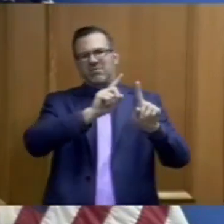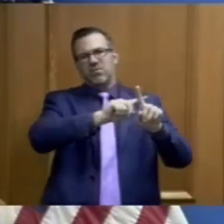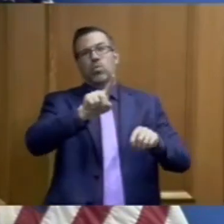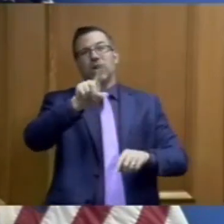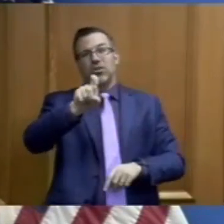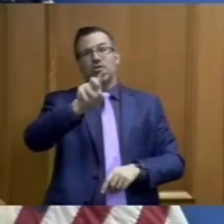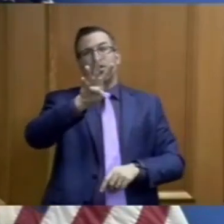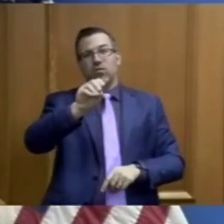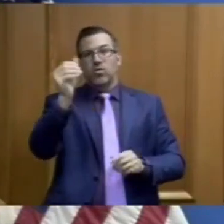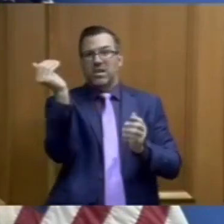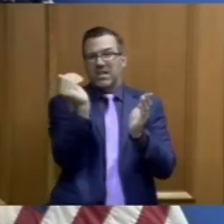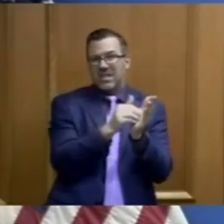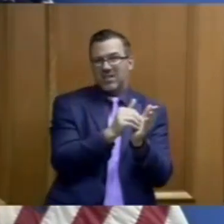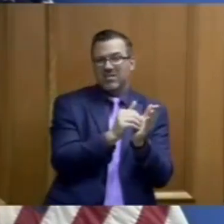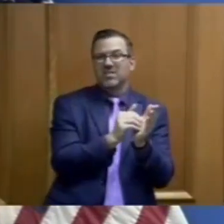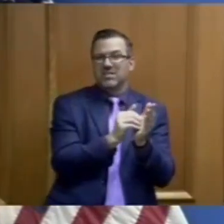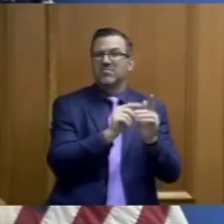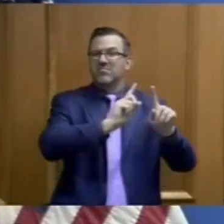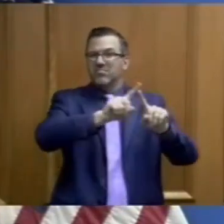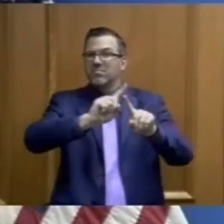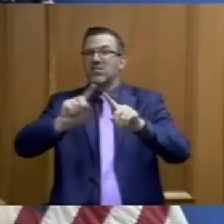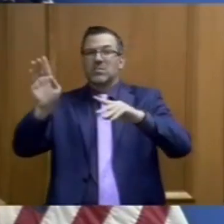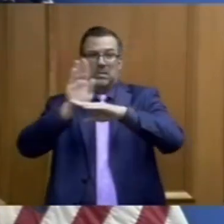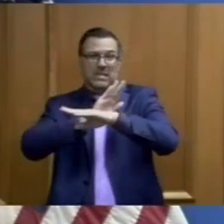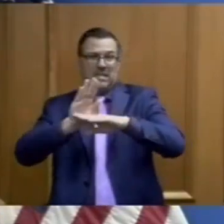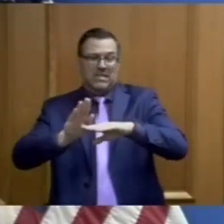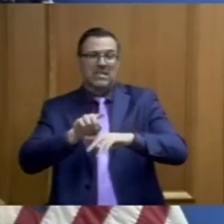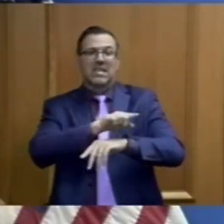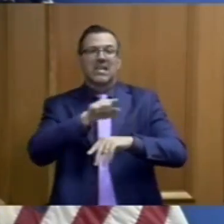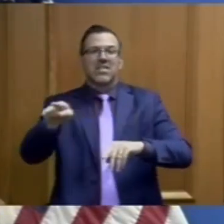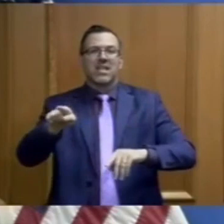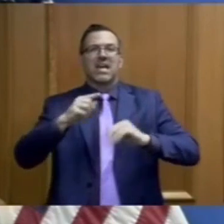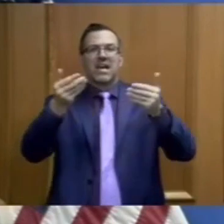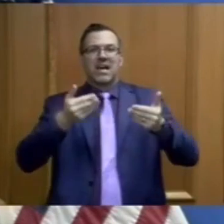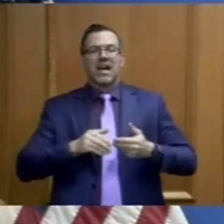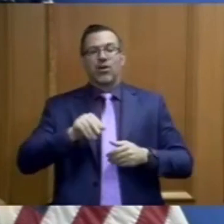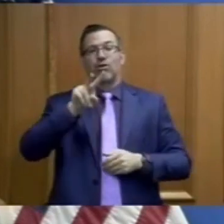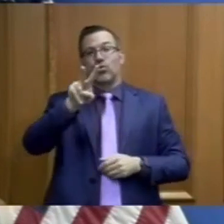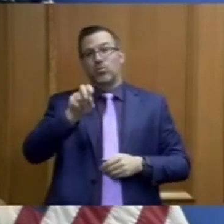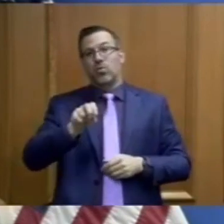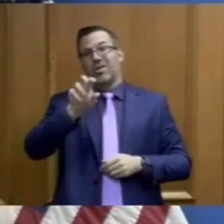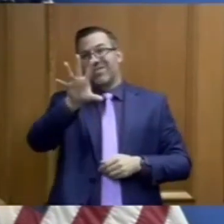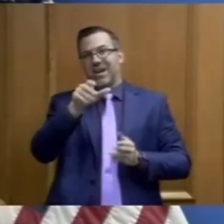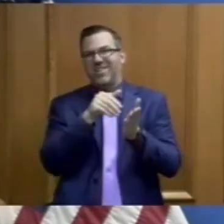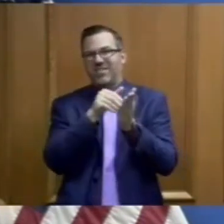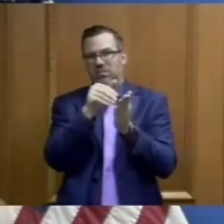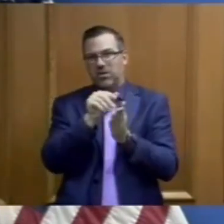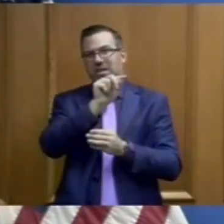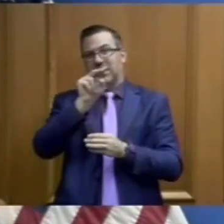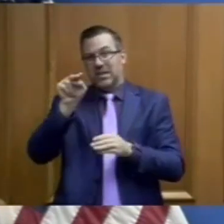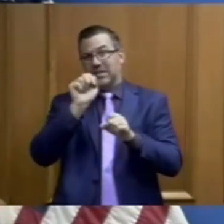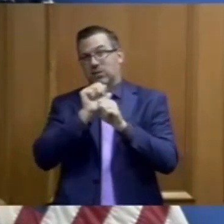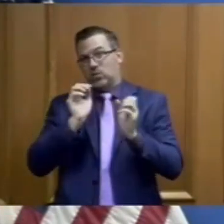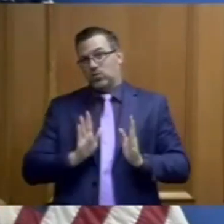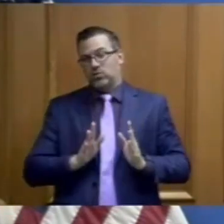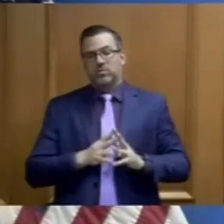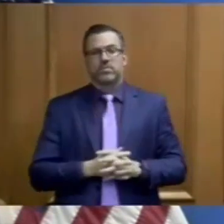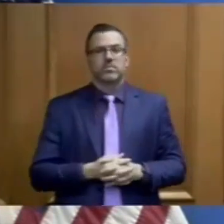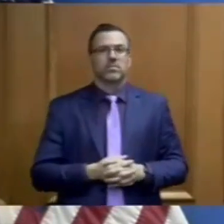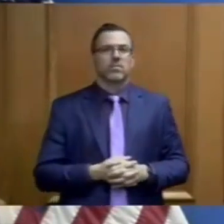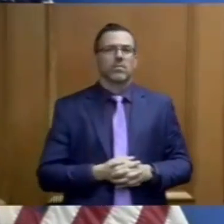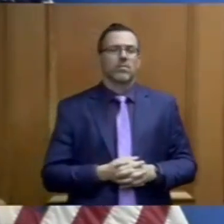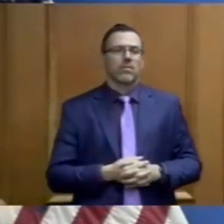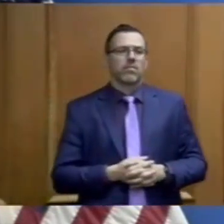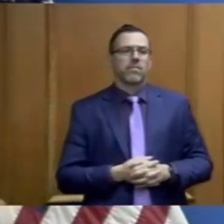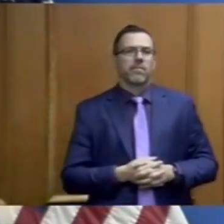,000 Tennessee businesses and they employ 2.5 million Tennessee workers. I want